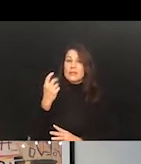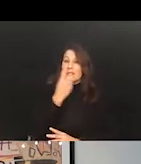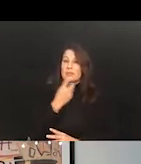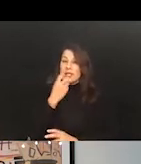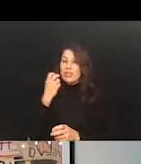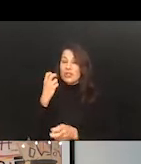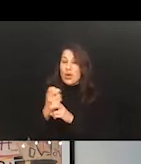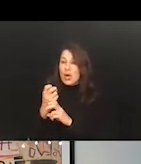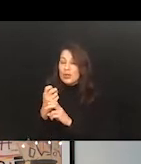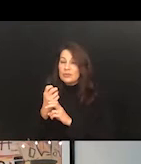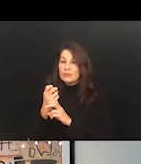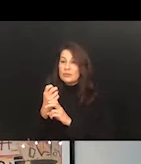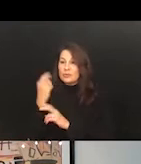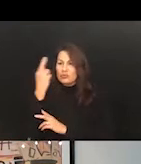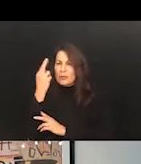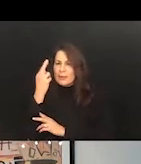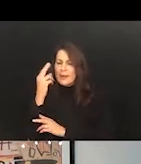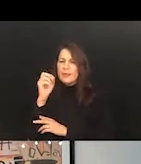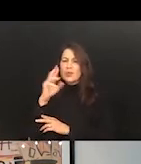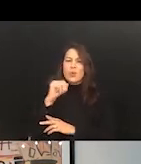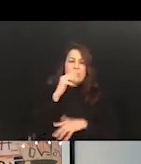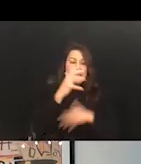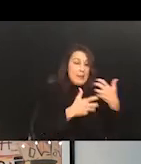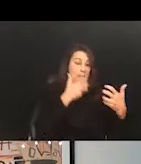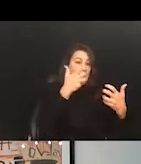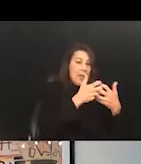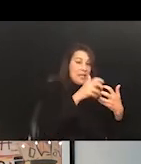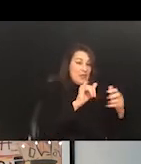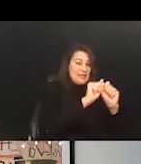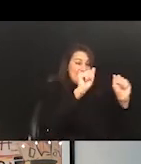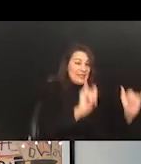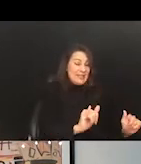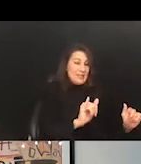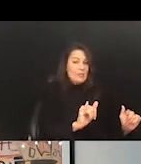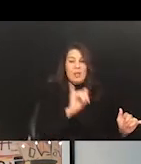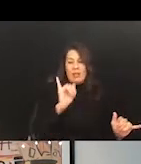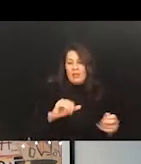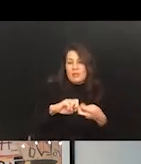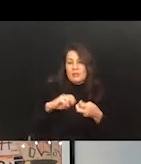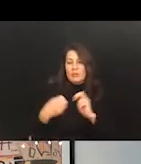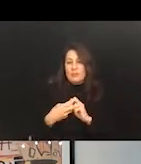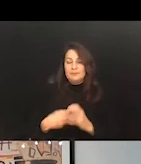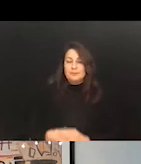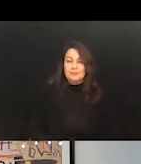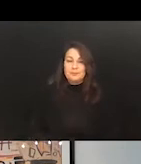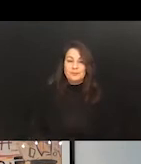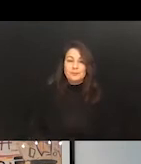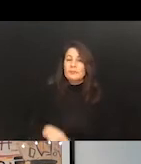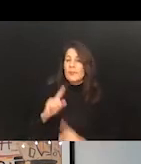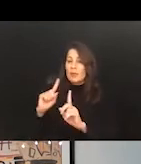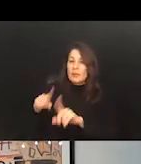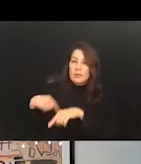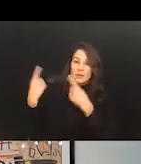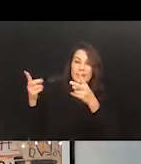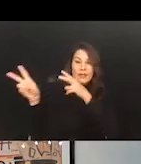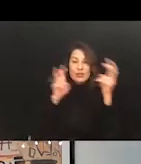match the way that that system was trained to listen, that will be a problem. And this has been an issue already shown